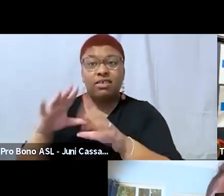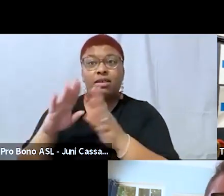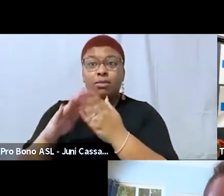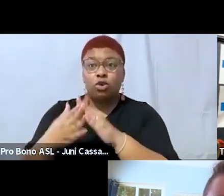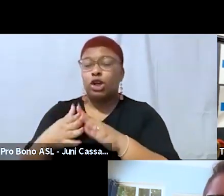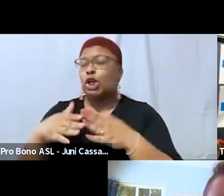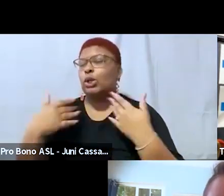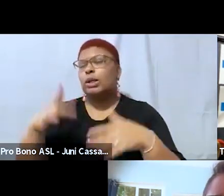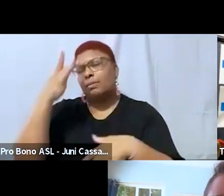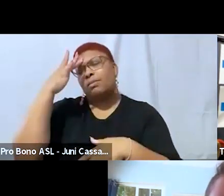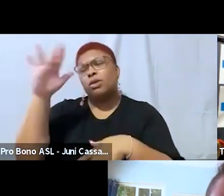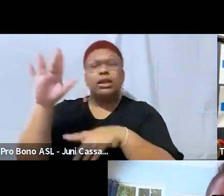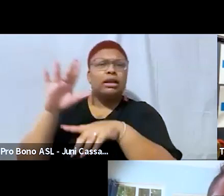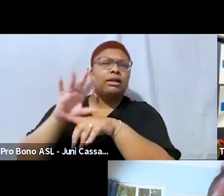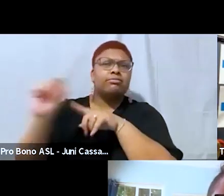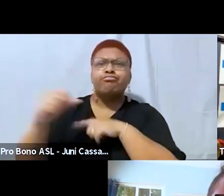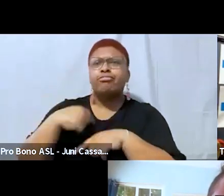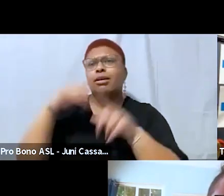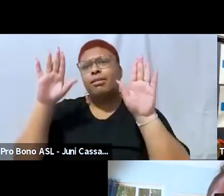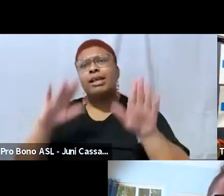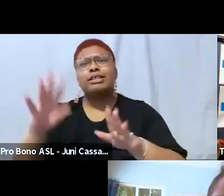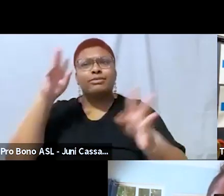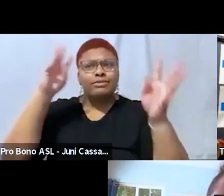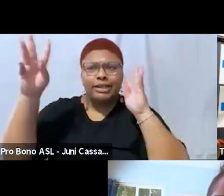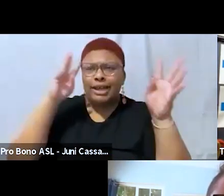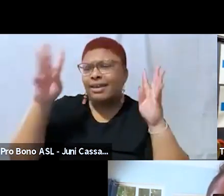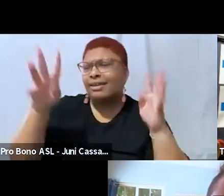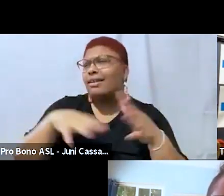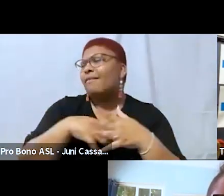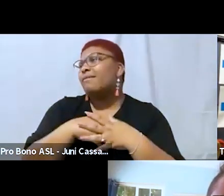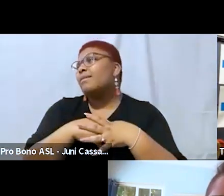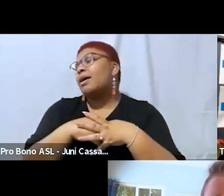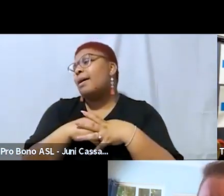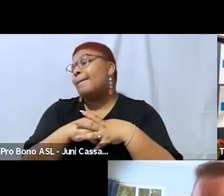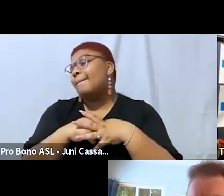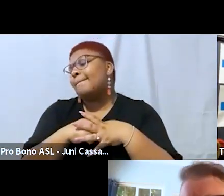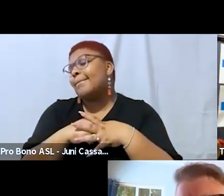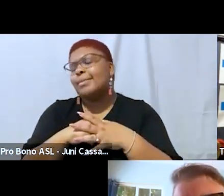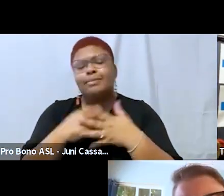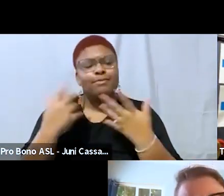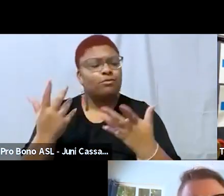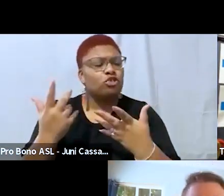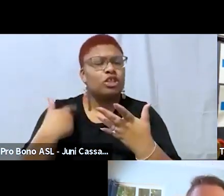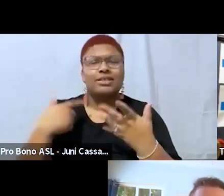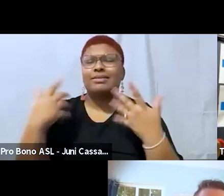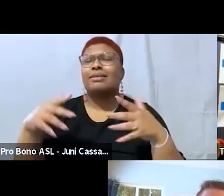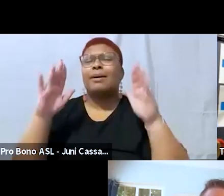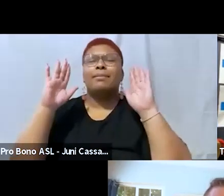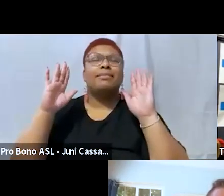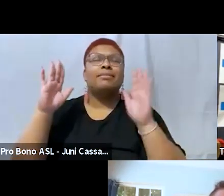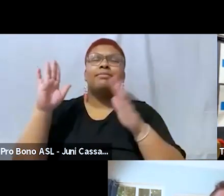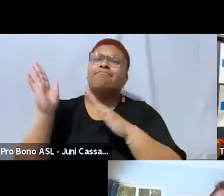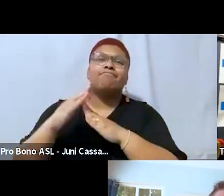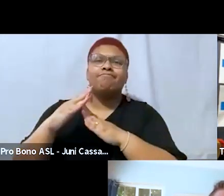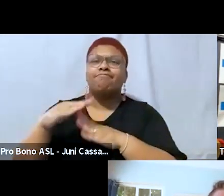amazing creative um just stellar individuals um